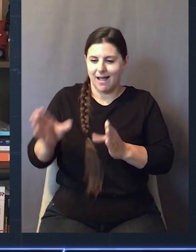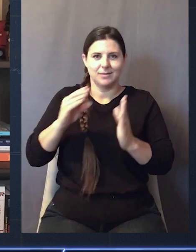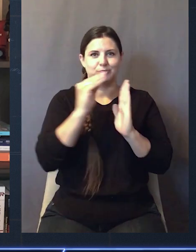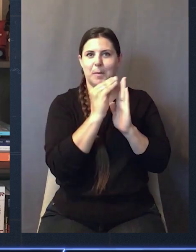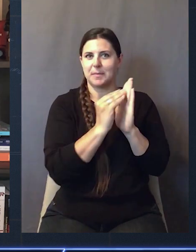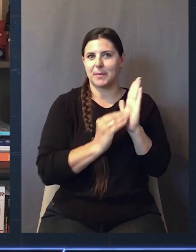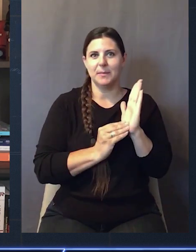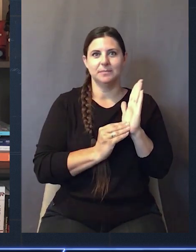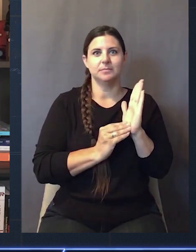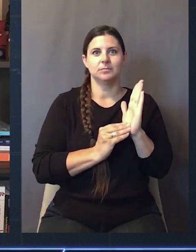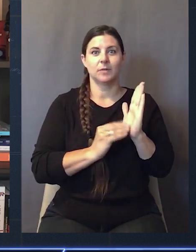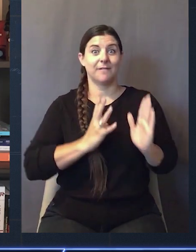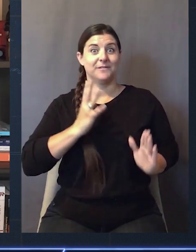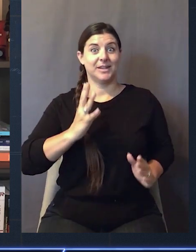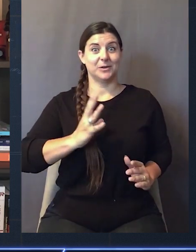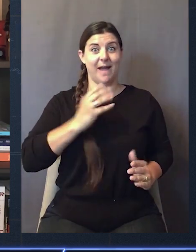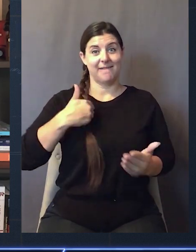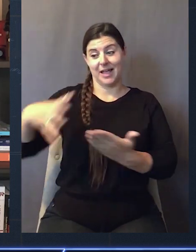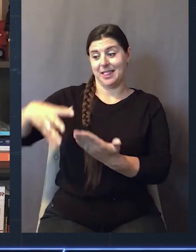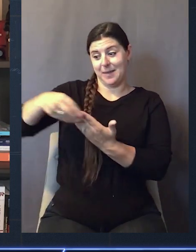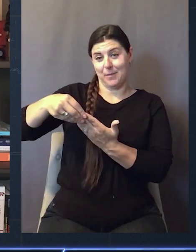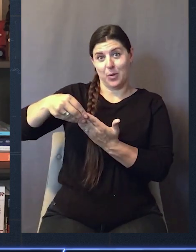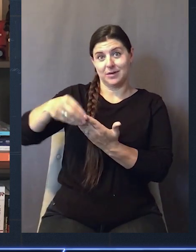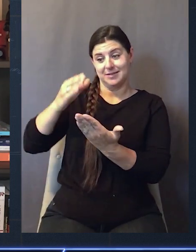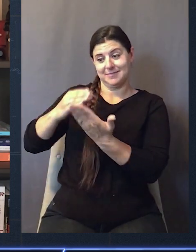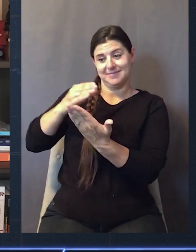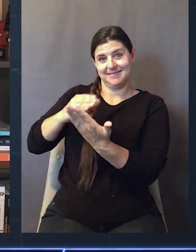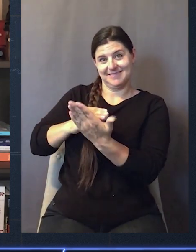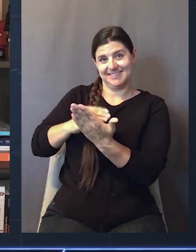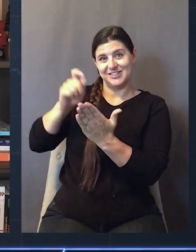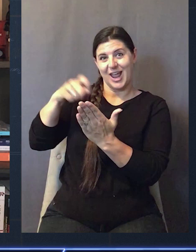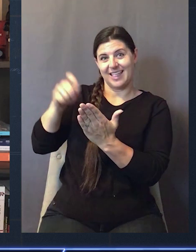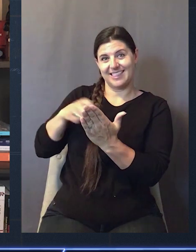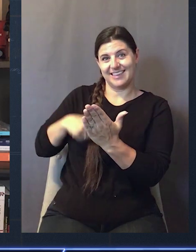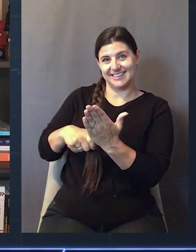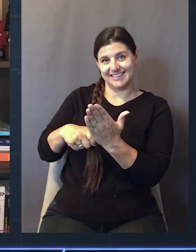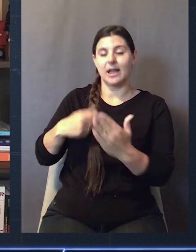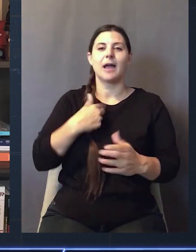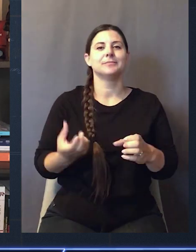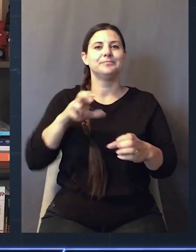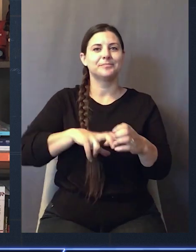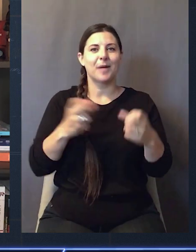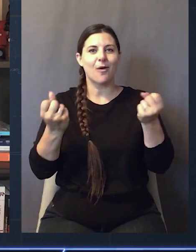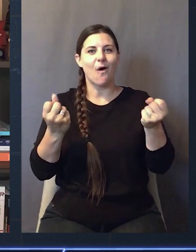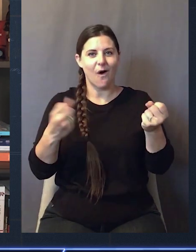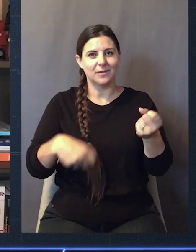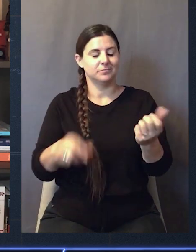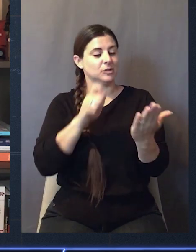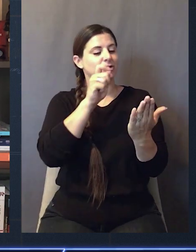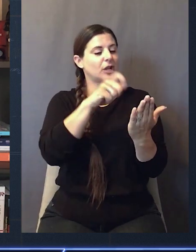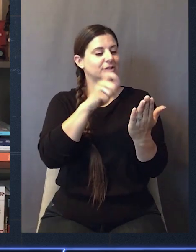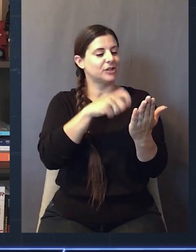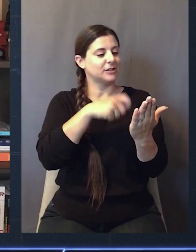itineraries. I was so official, I even had a clipboard with a daily pre-departure checklist. I'd hop into my car